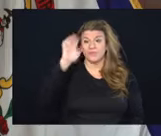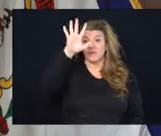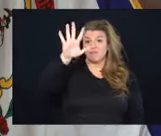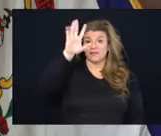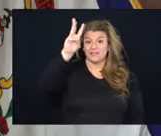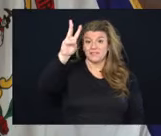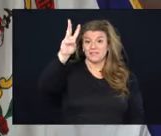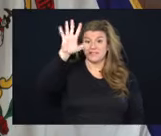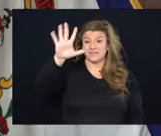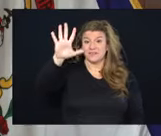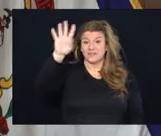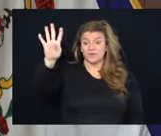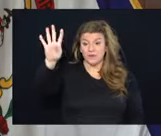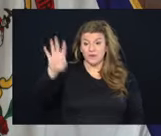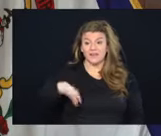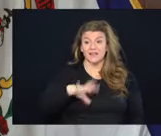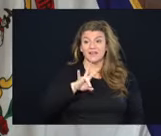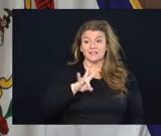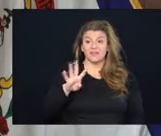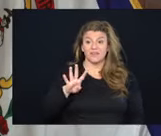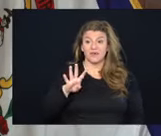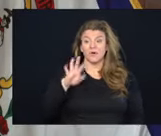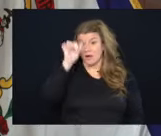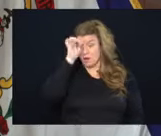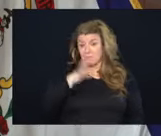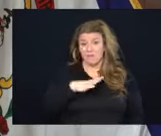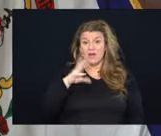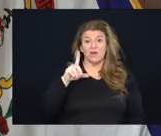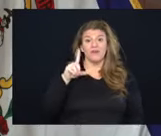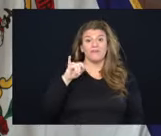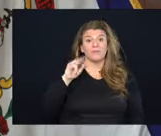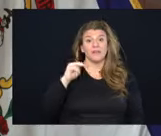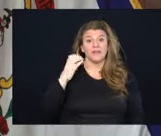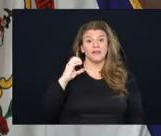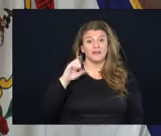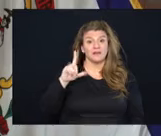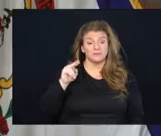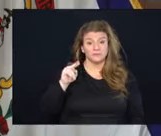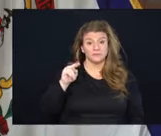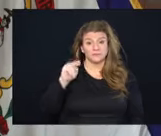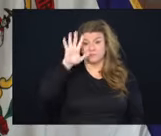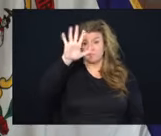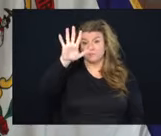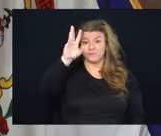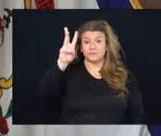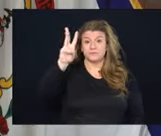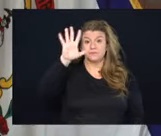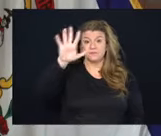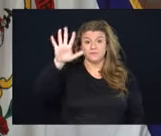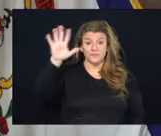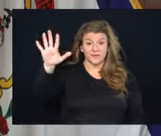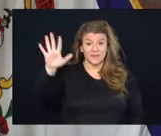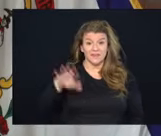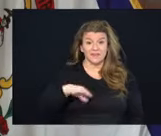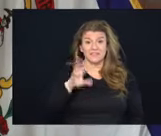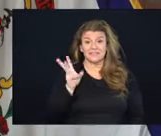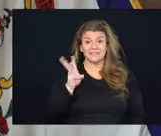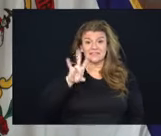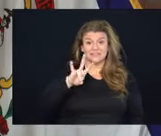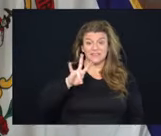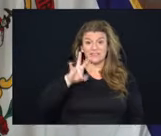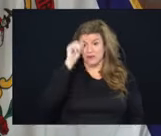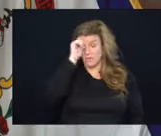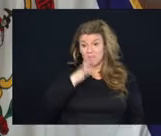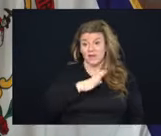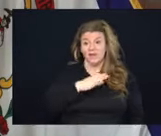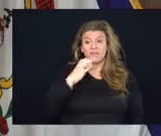5,654th death a 74 year old male from Lincoln County. The 5,655th death a 67 year